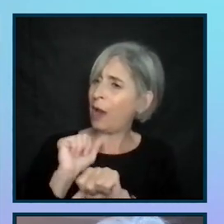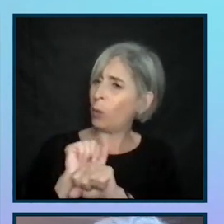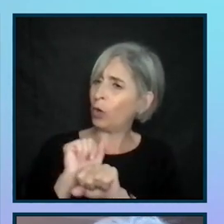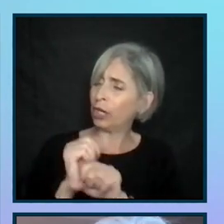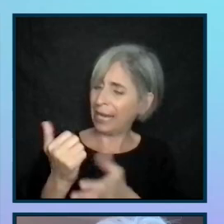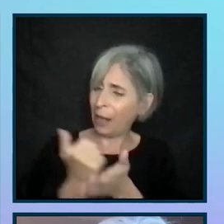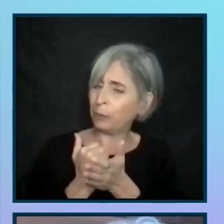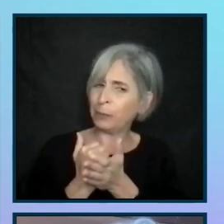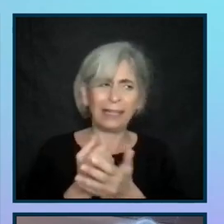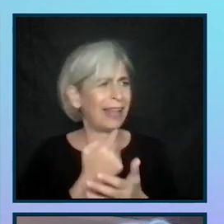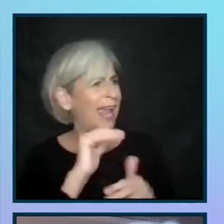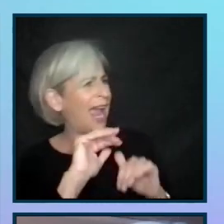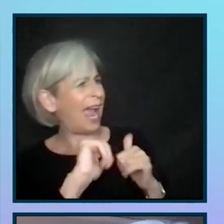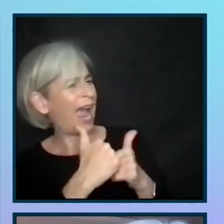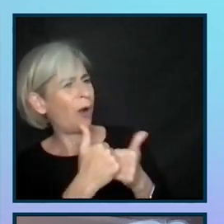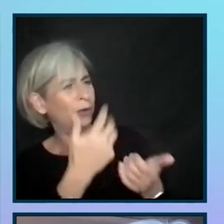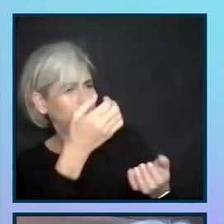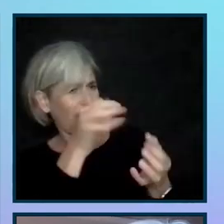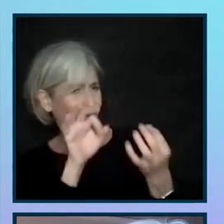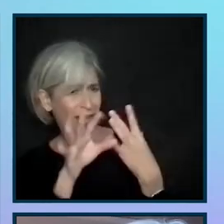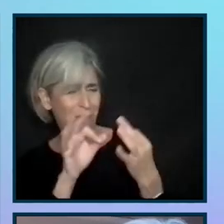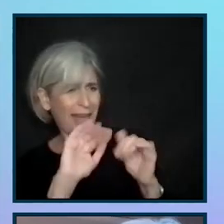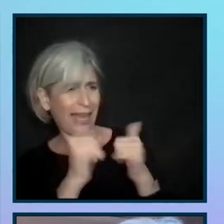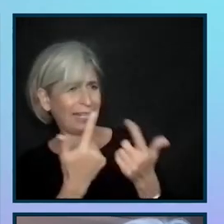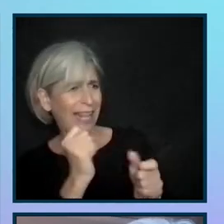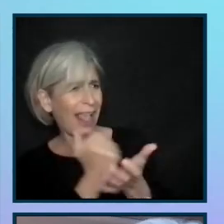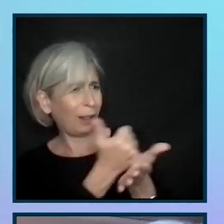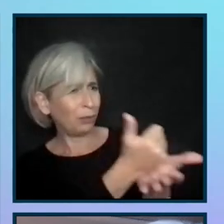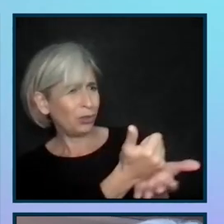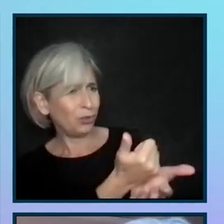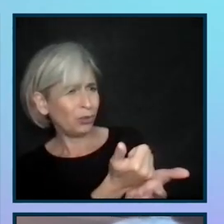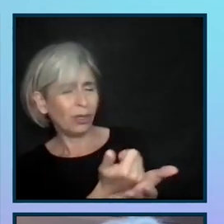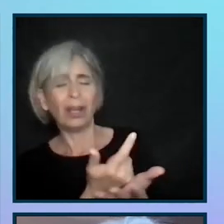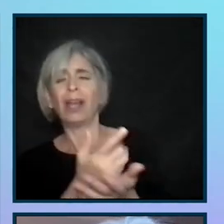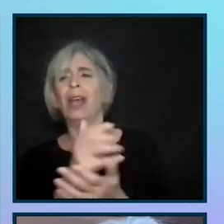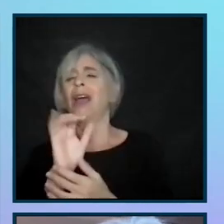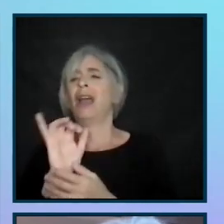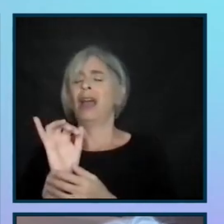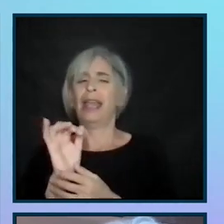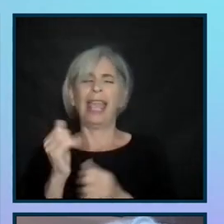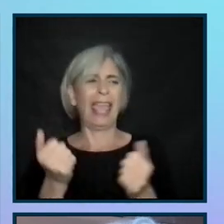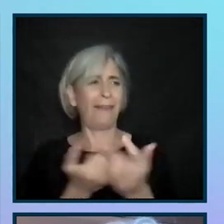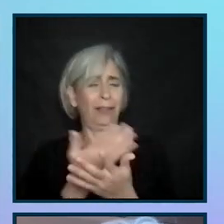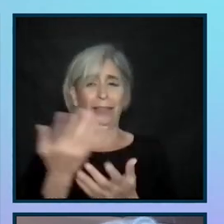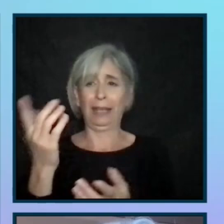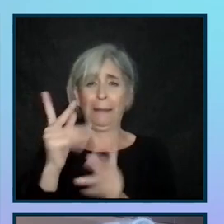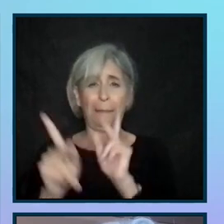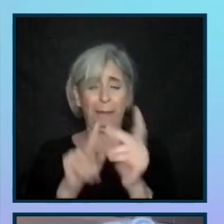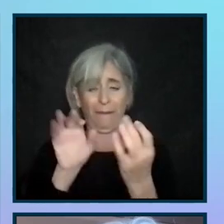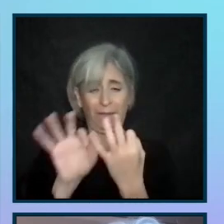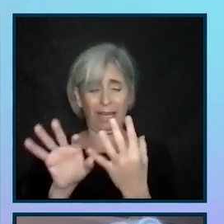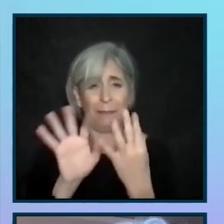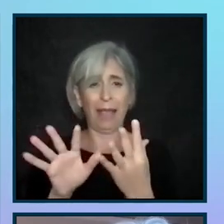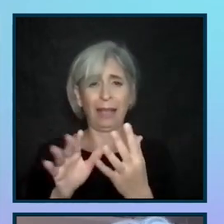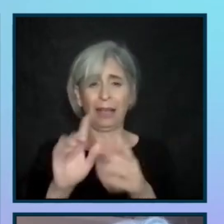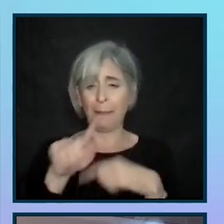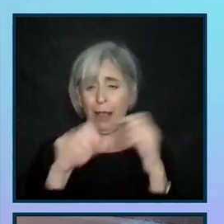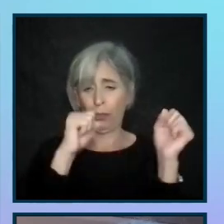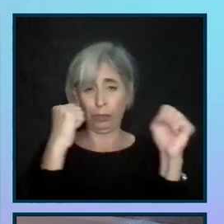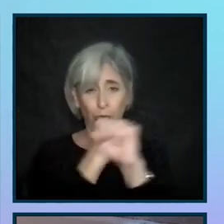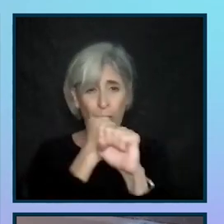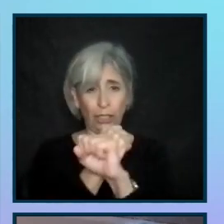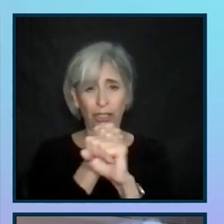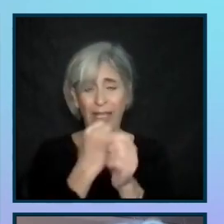can you tell me more about that? And it reinforced what Sassy had said and what other people have said about these strategies being useful